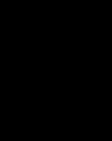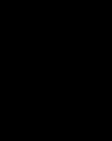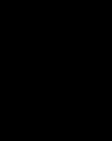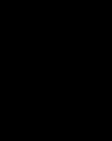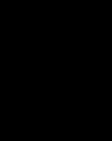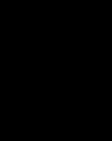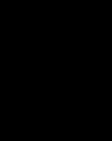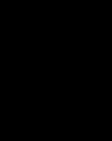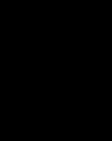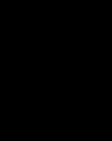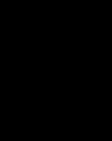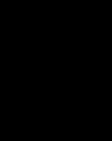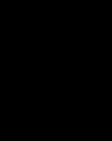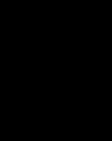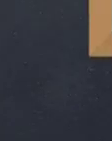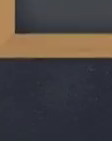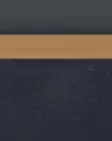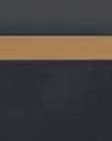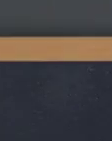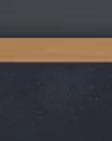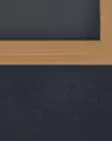National Educator